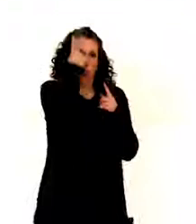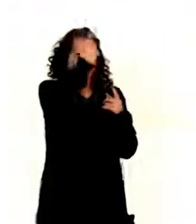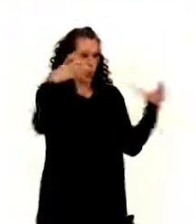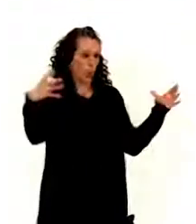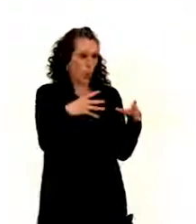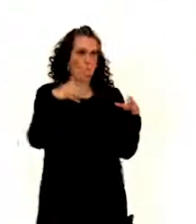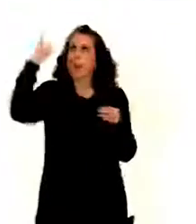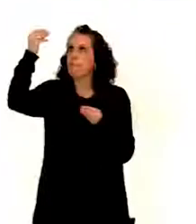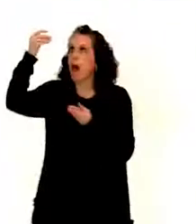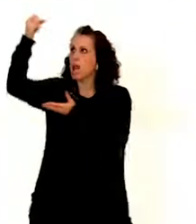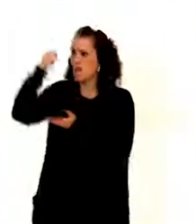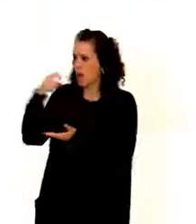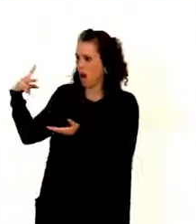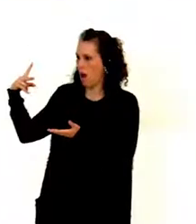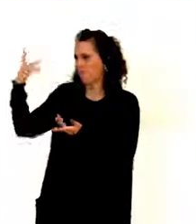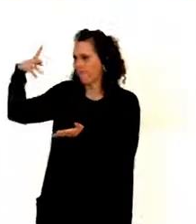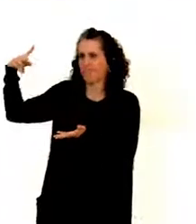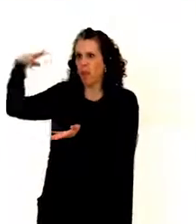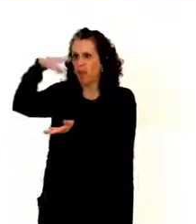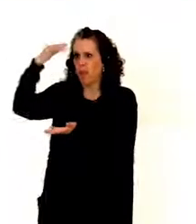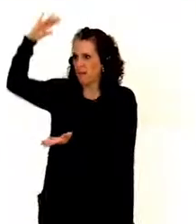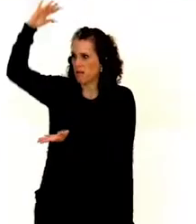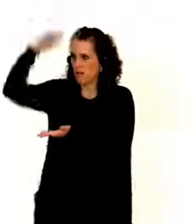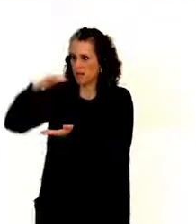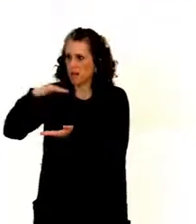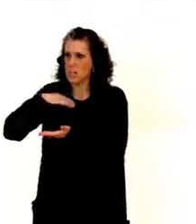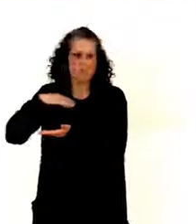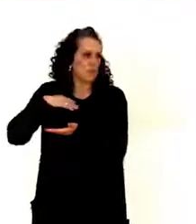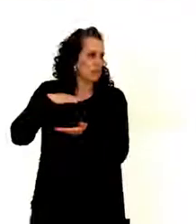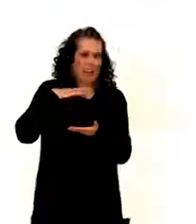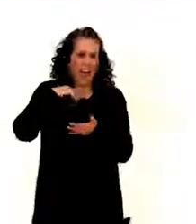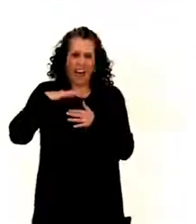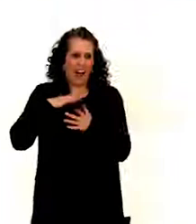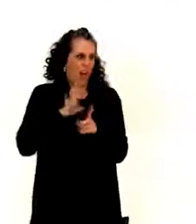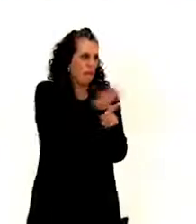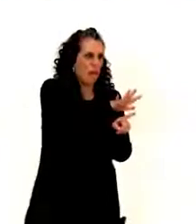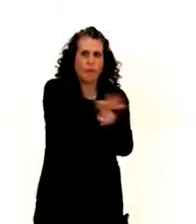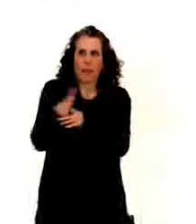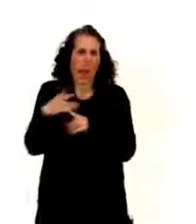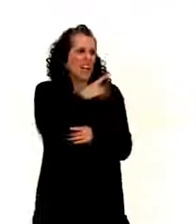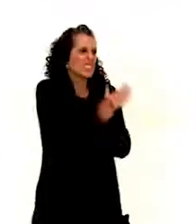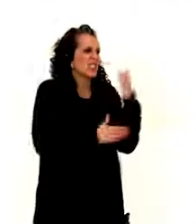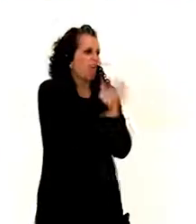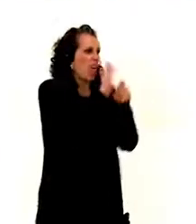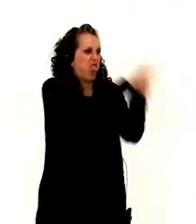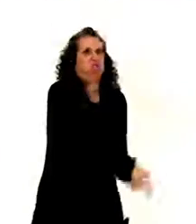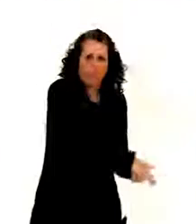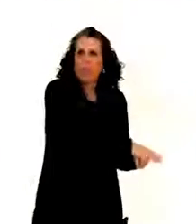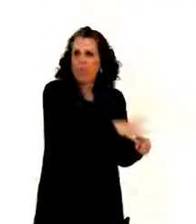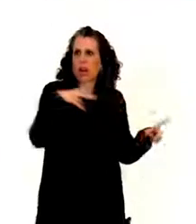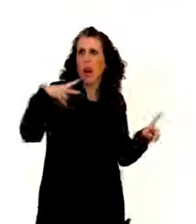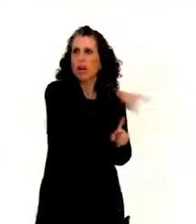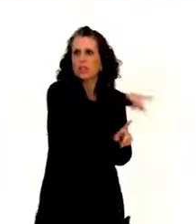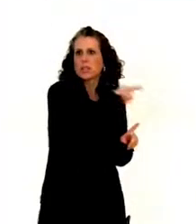was pointed out that, in fact, persons with disabilities are often, are among those groups that are